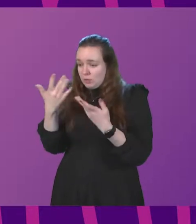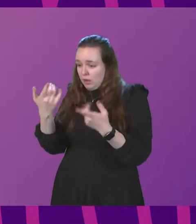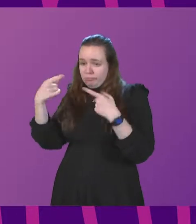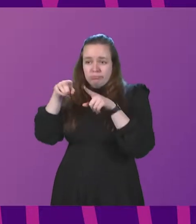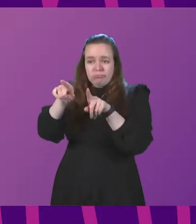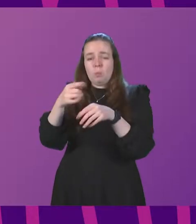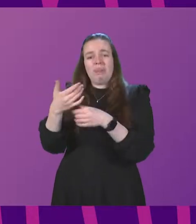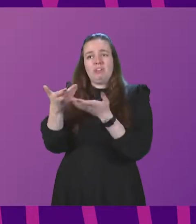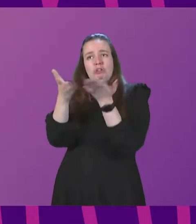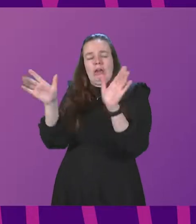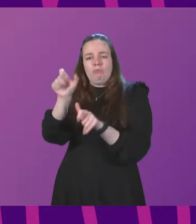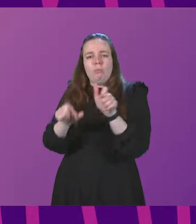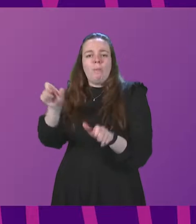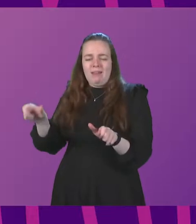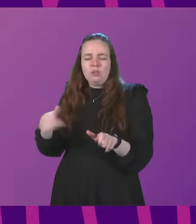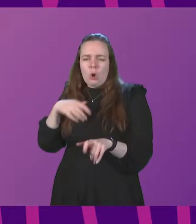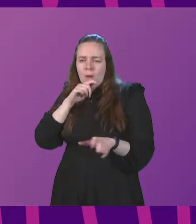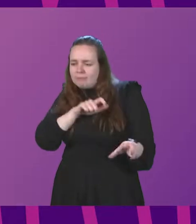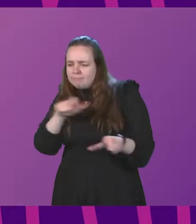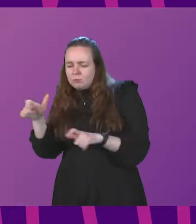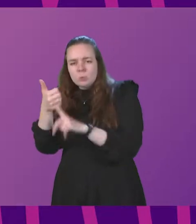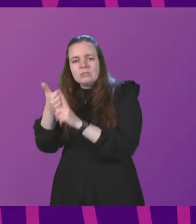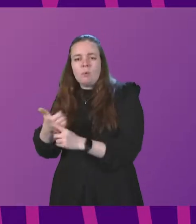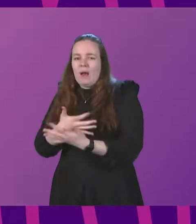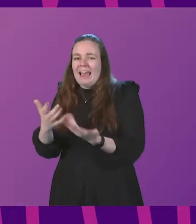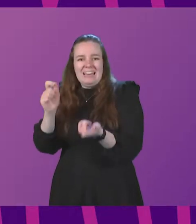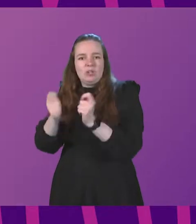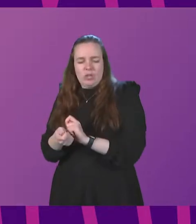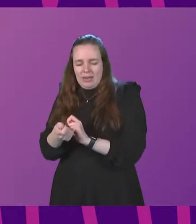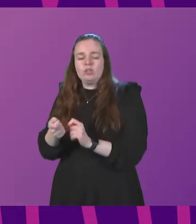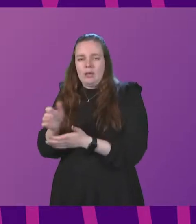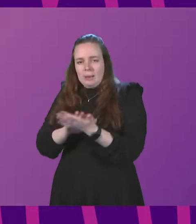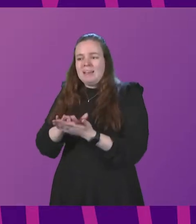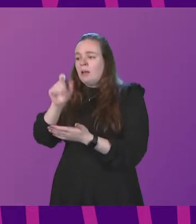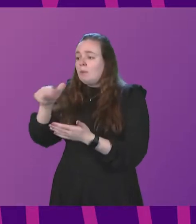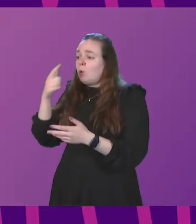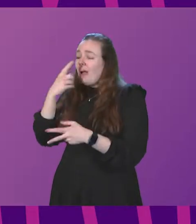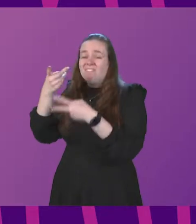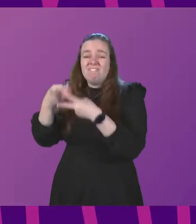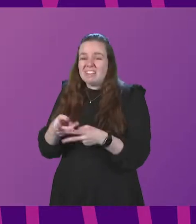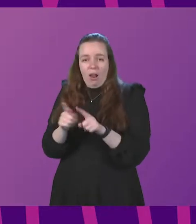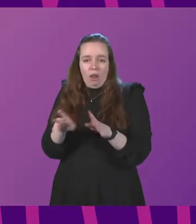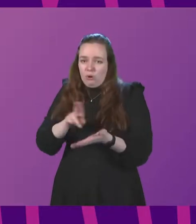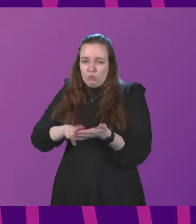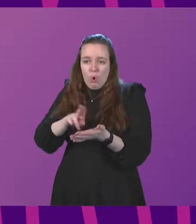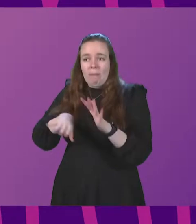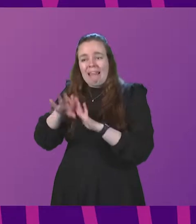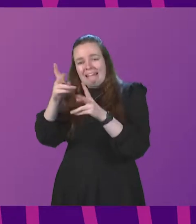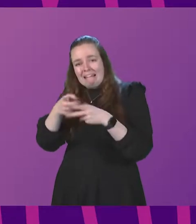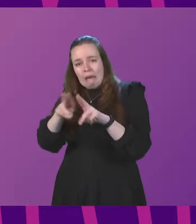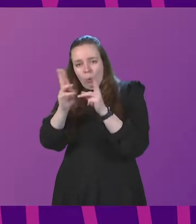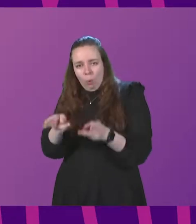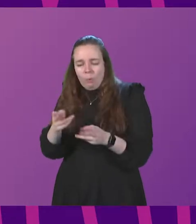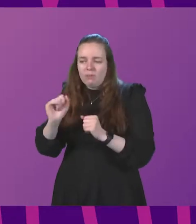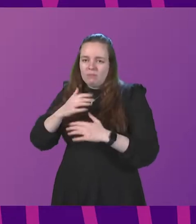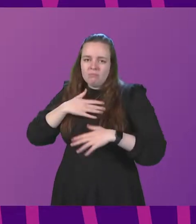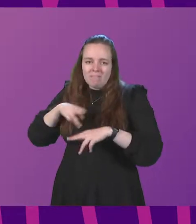general population, and we will continue to support change in order that people can visit normally their loved ones in care homes.